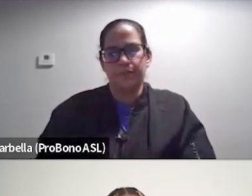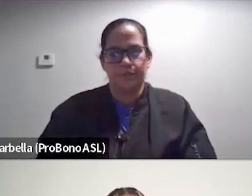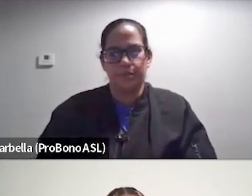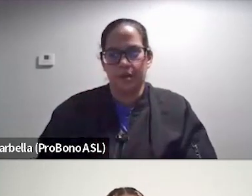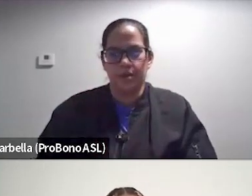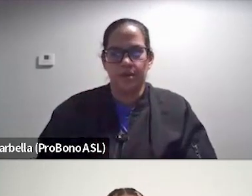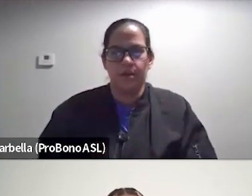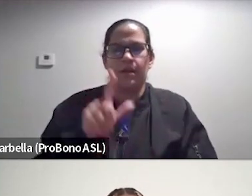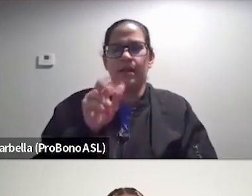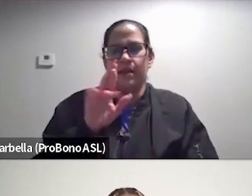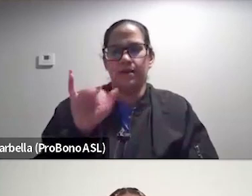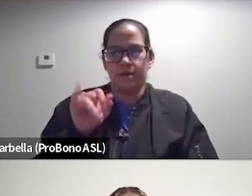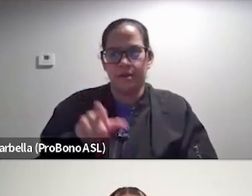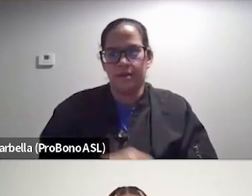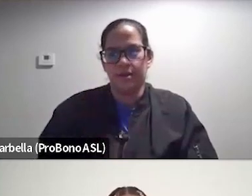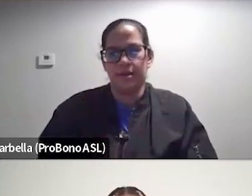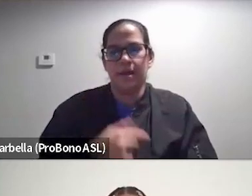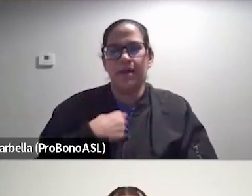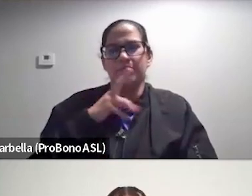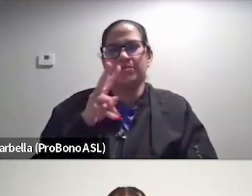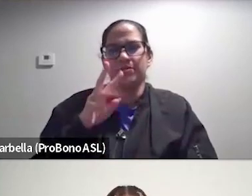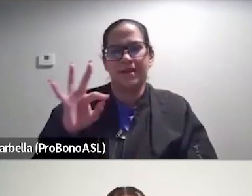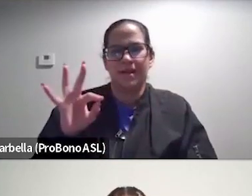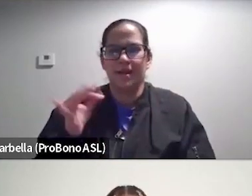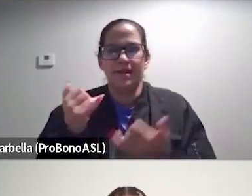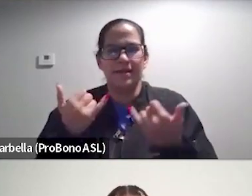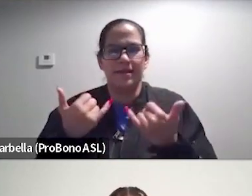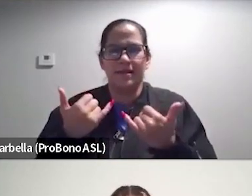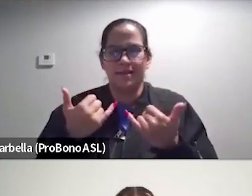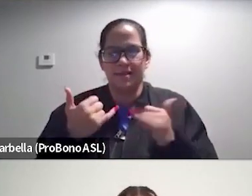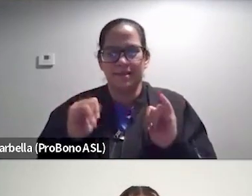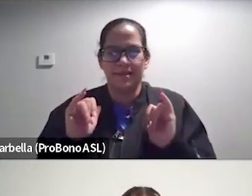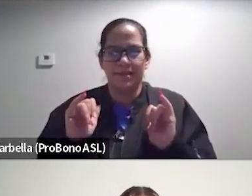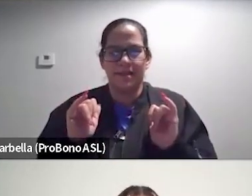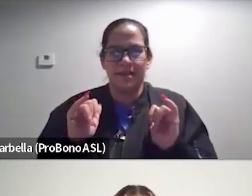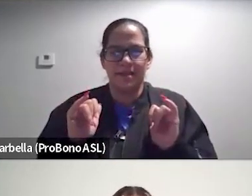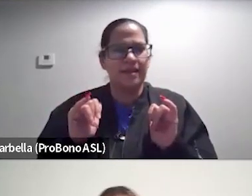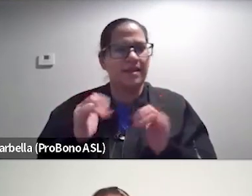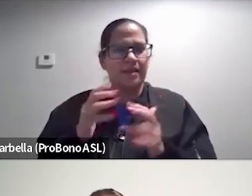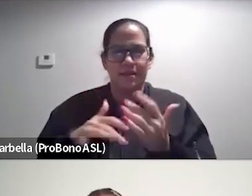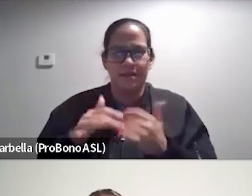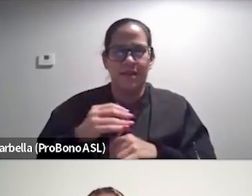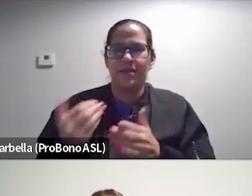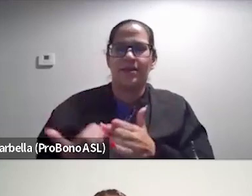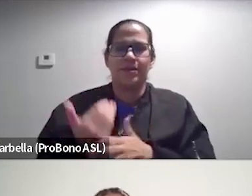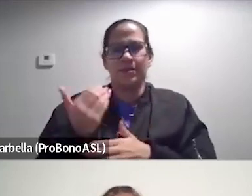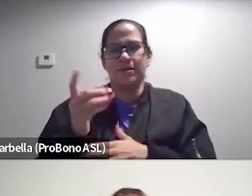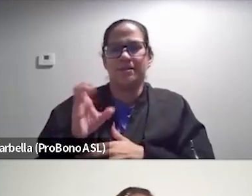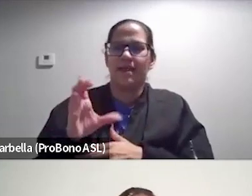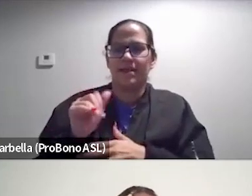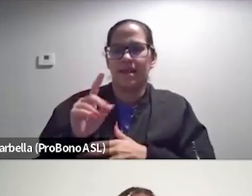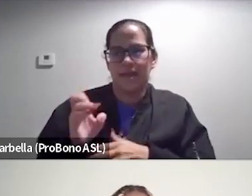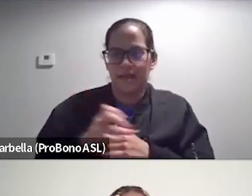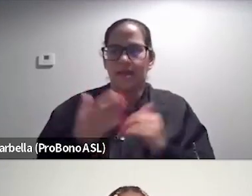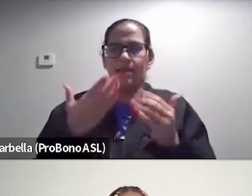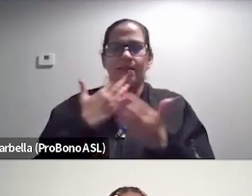And Larry. Hi. I'm 29 until tomorrow. Oh, until tomorrow. New decade. Thank